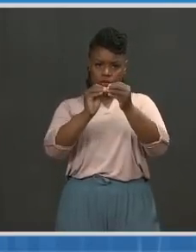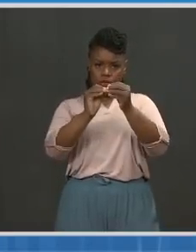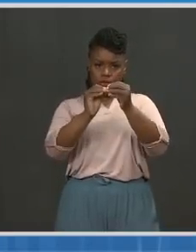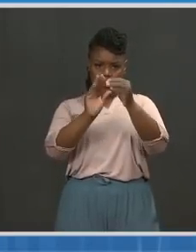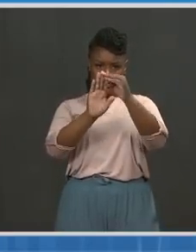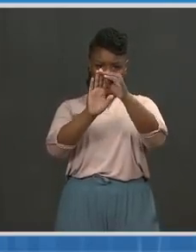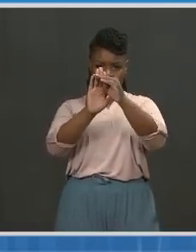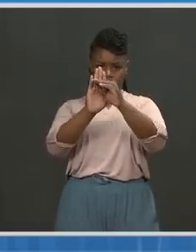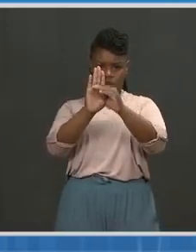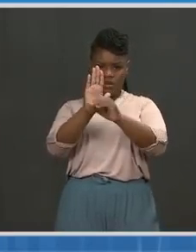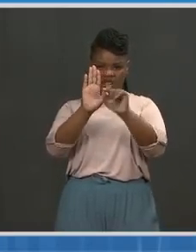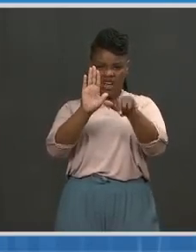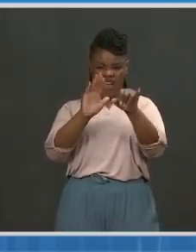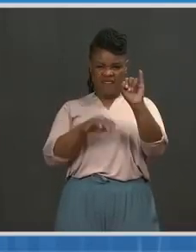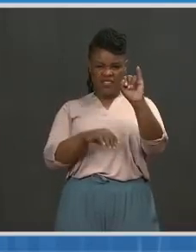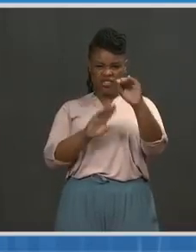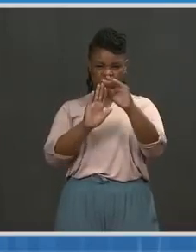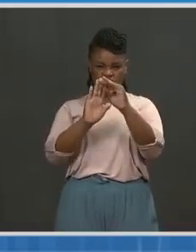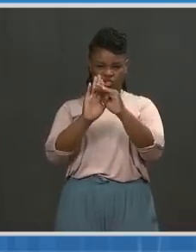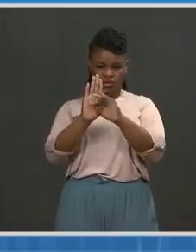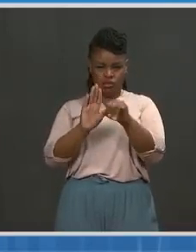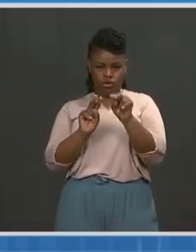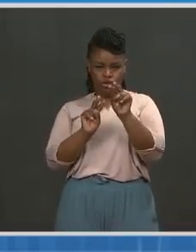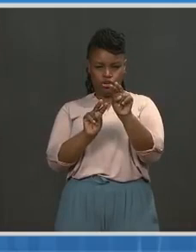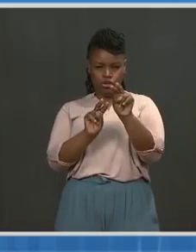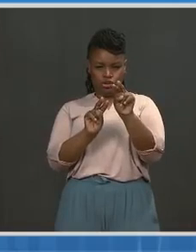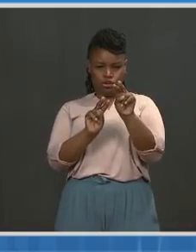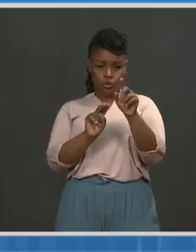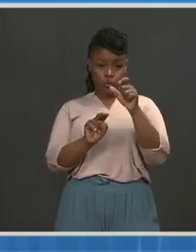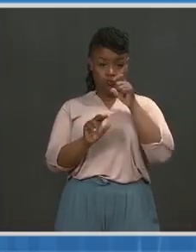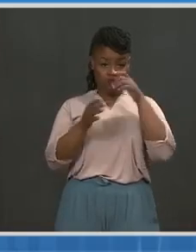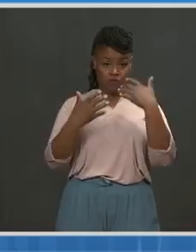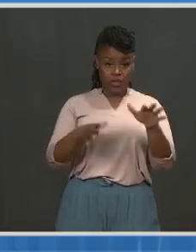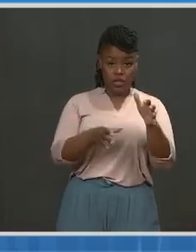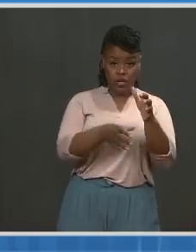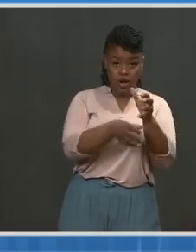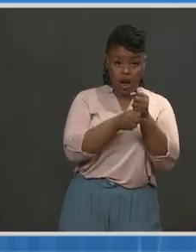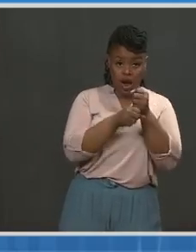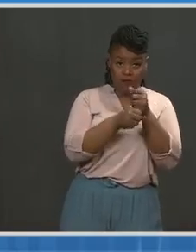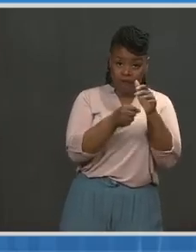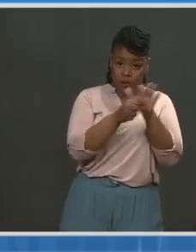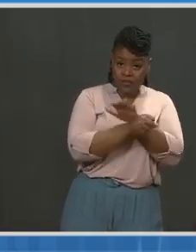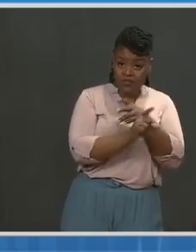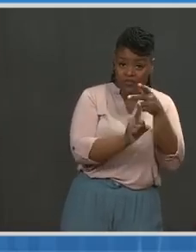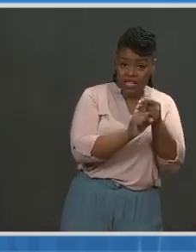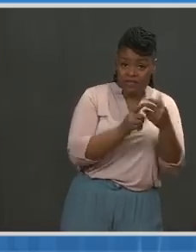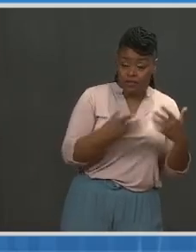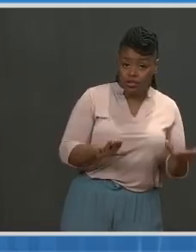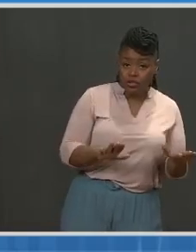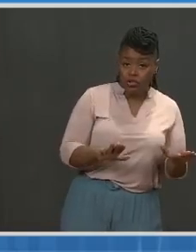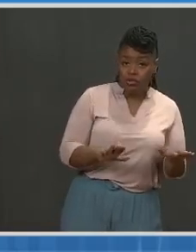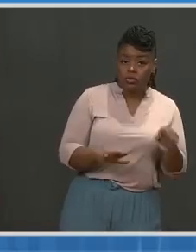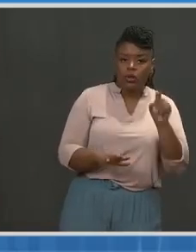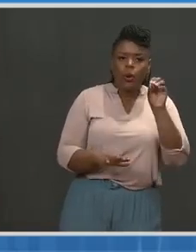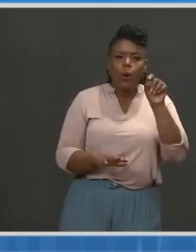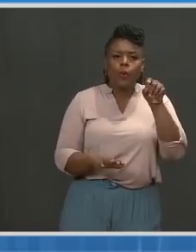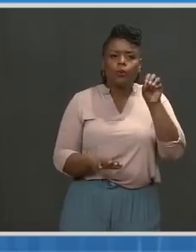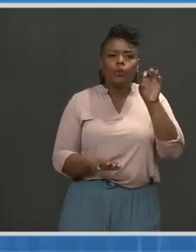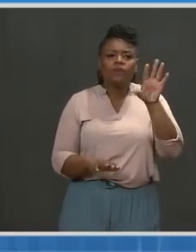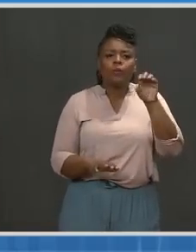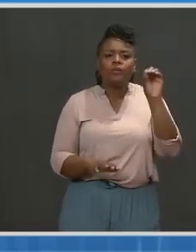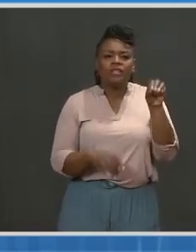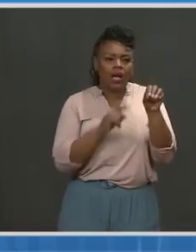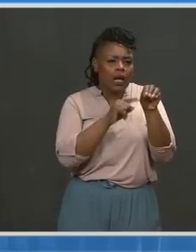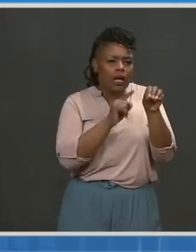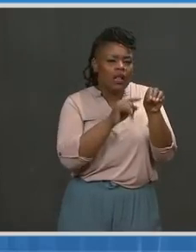infection in individuals who are doubly vaccinated with the vaccine, it was 0.05 percent.